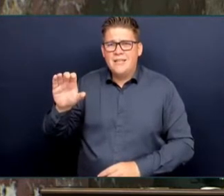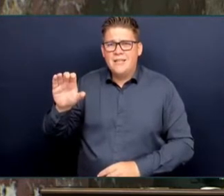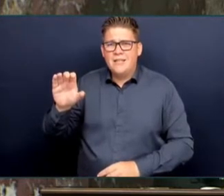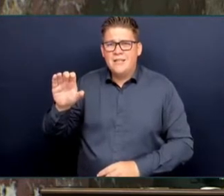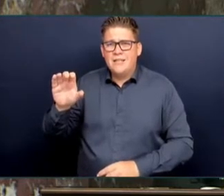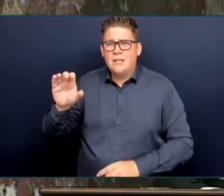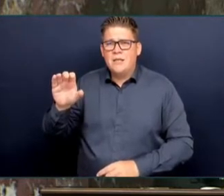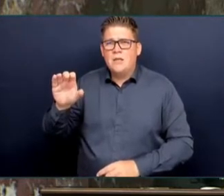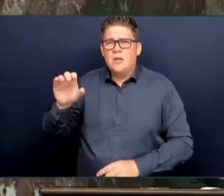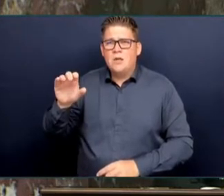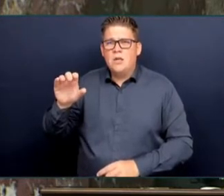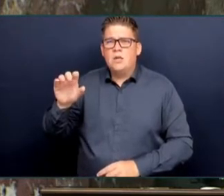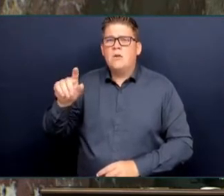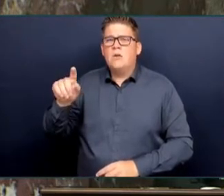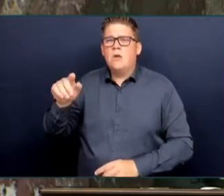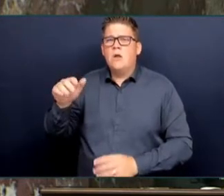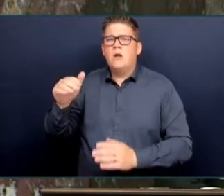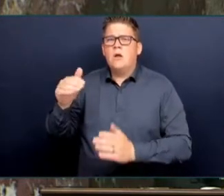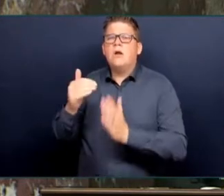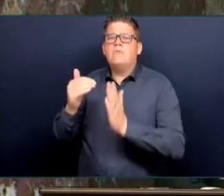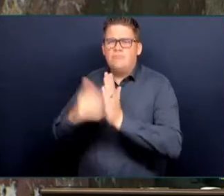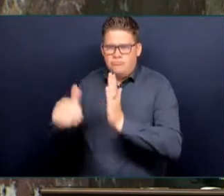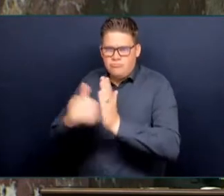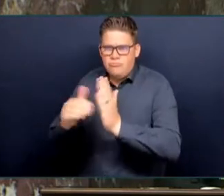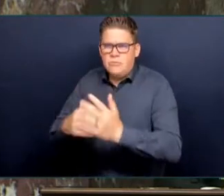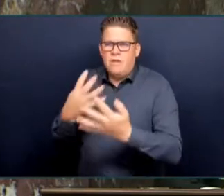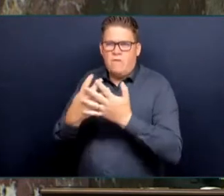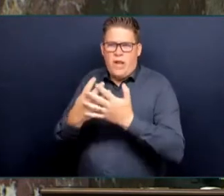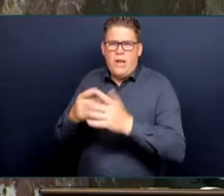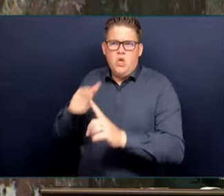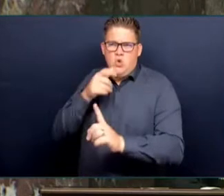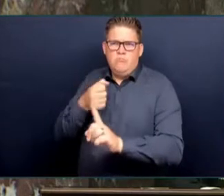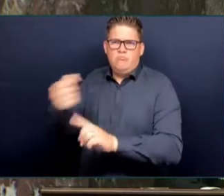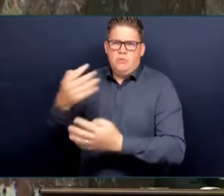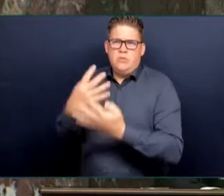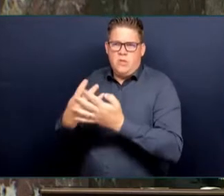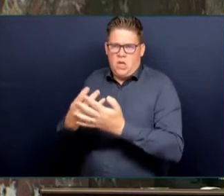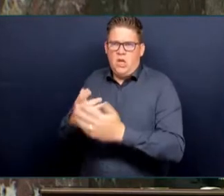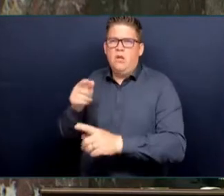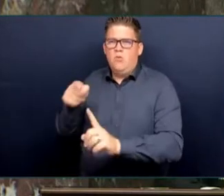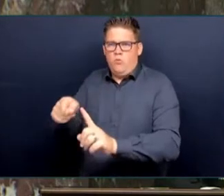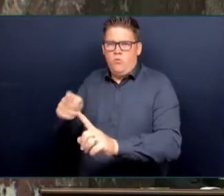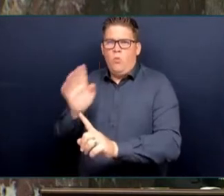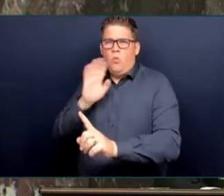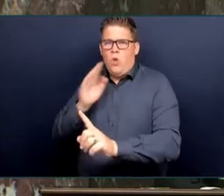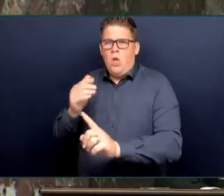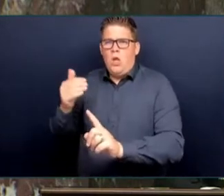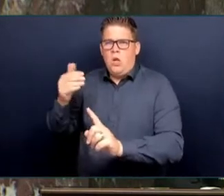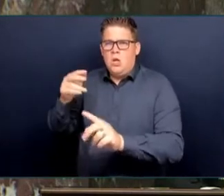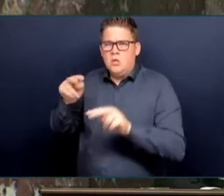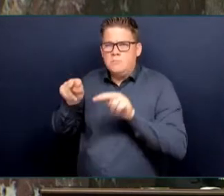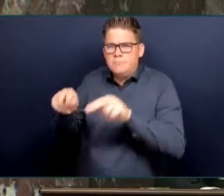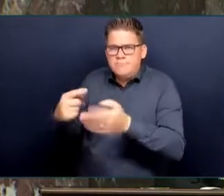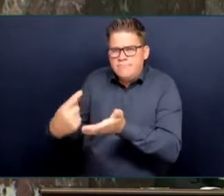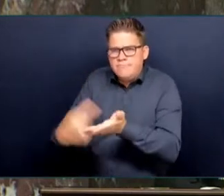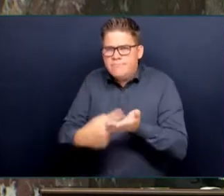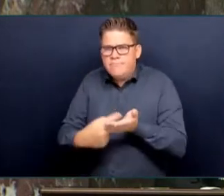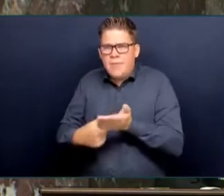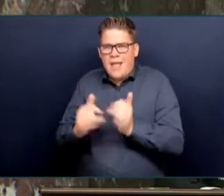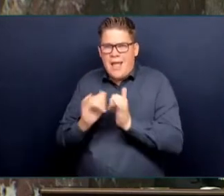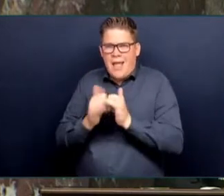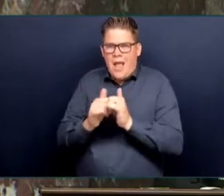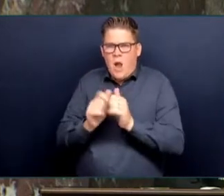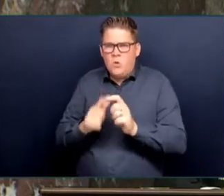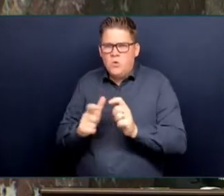workers to discuss how each individual offender would fit into the community. When people were going to be released on conditions